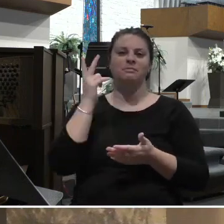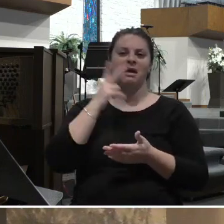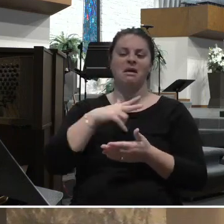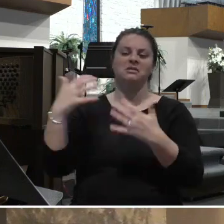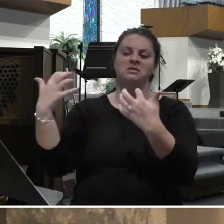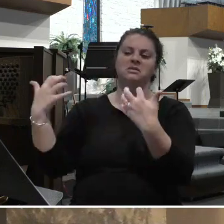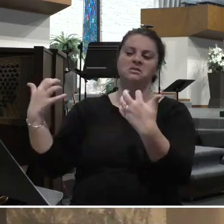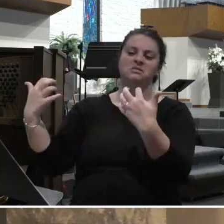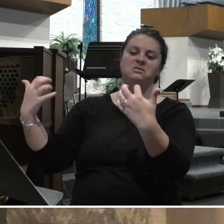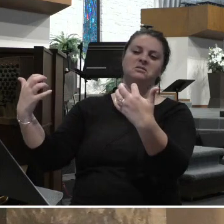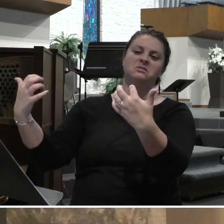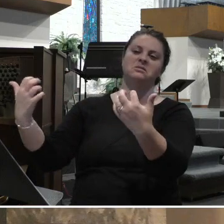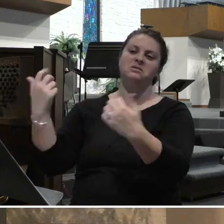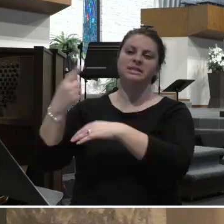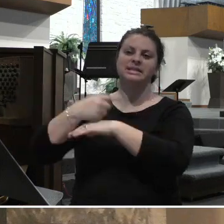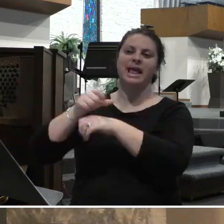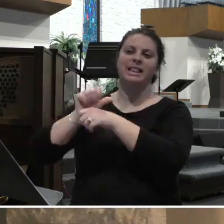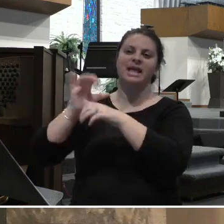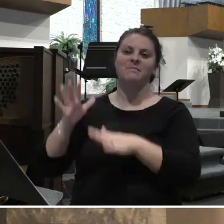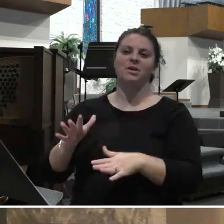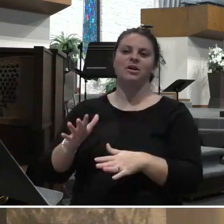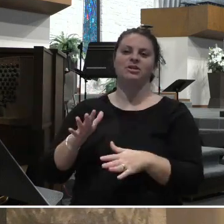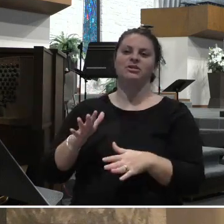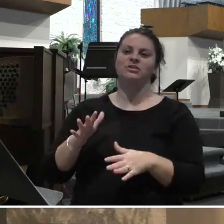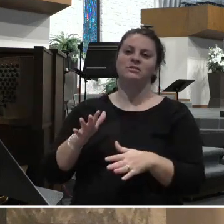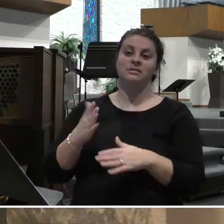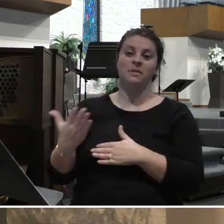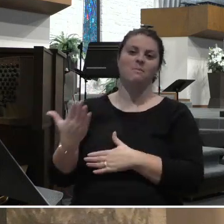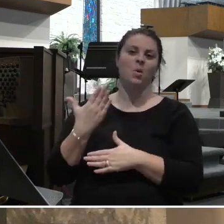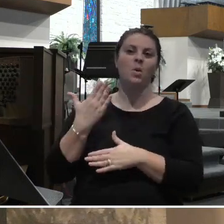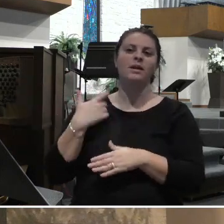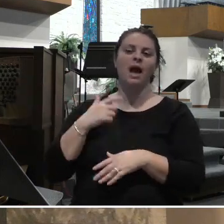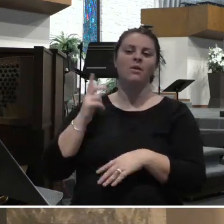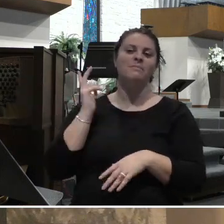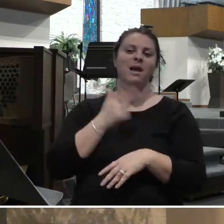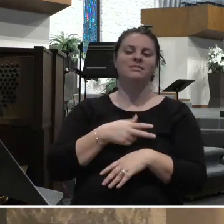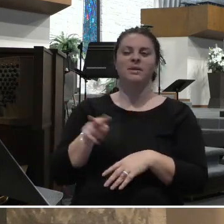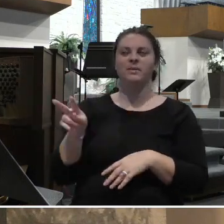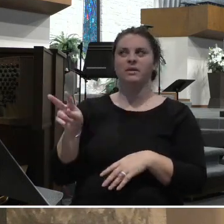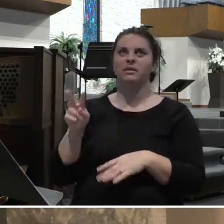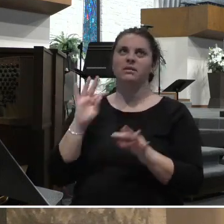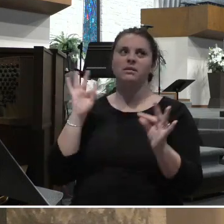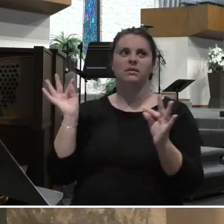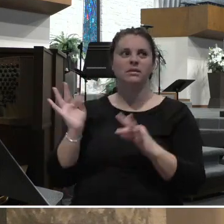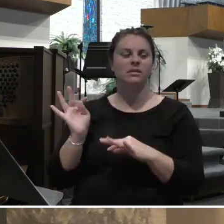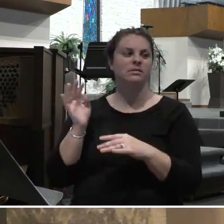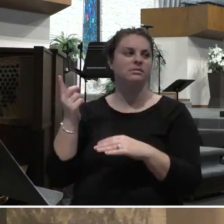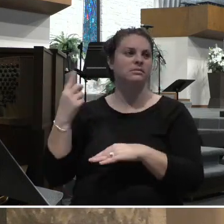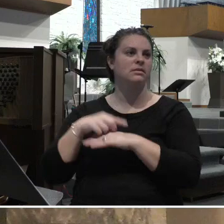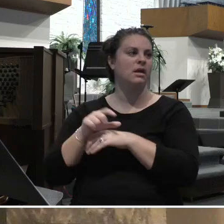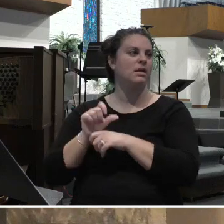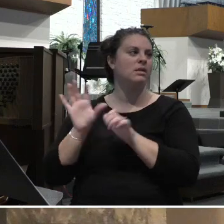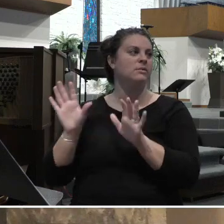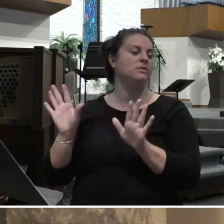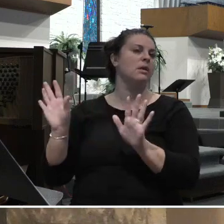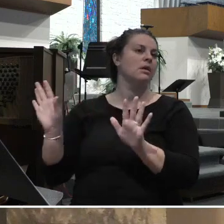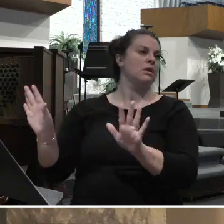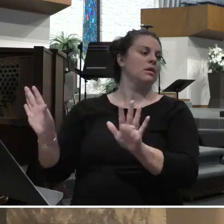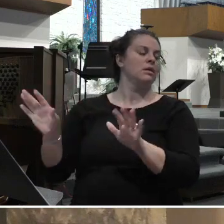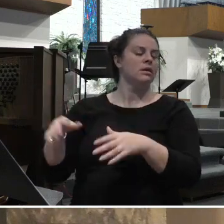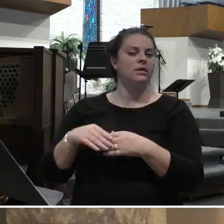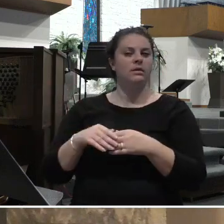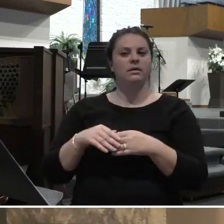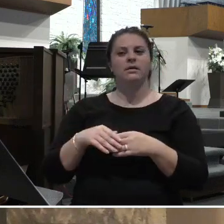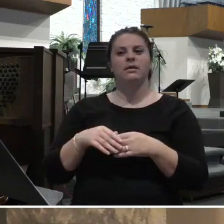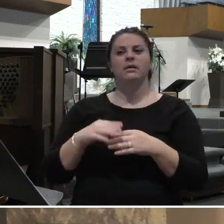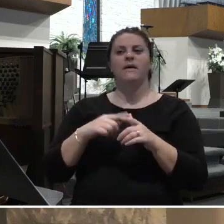judgy of them. And when I would go back at lunchtime, there would still be some people there, and I thought, oh, they must have not gotten there early enough. And so I was expressing